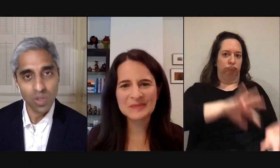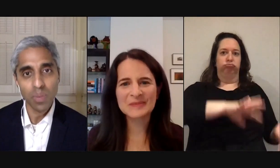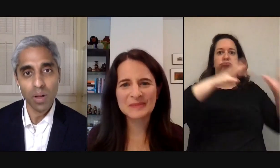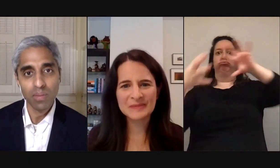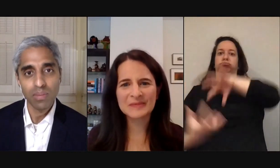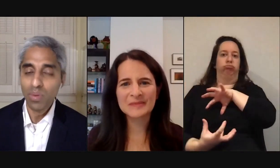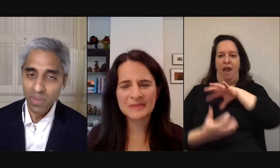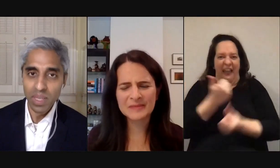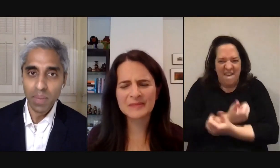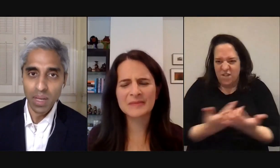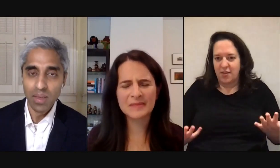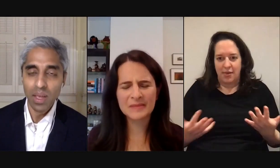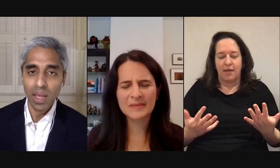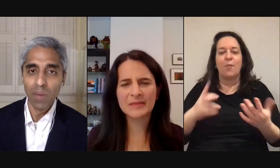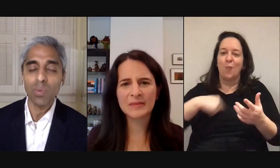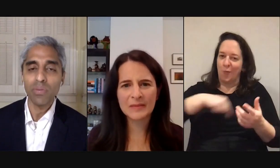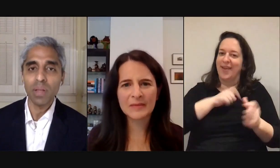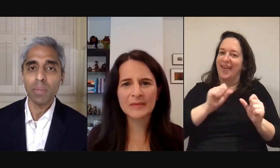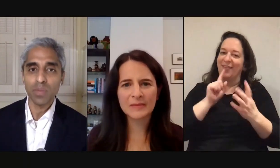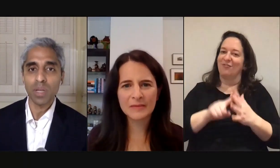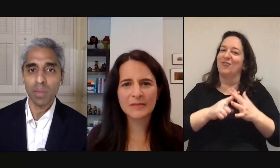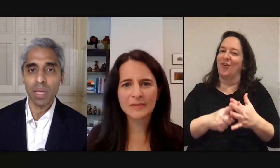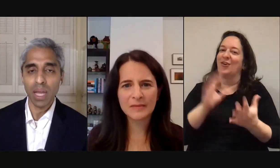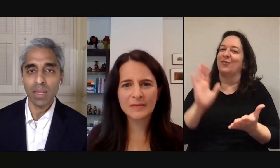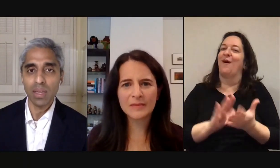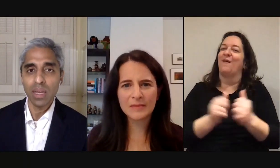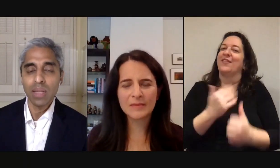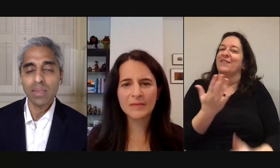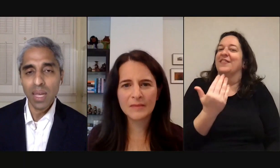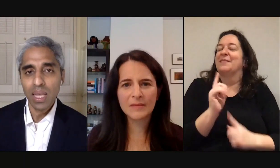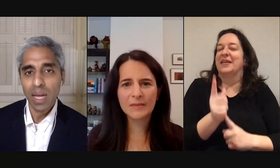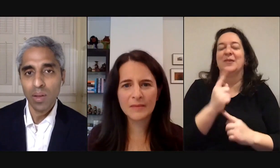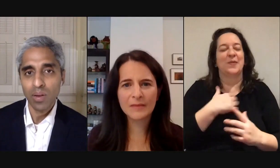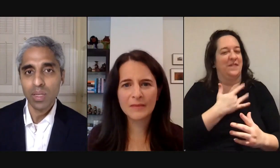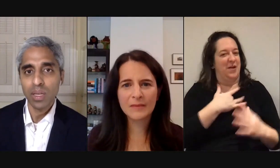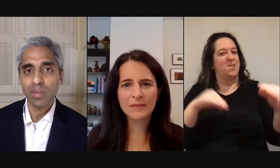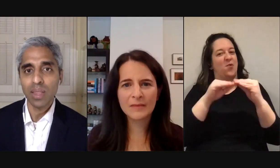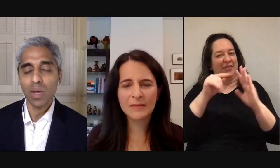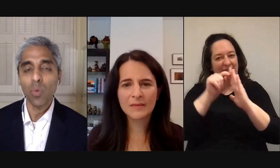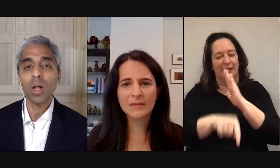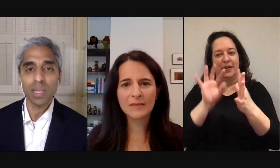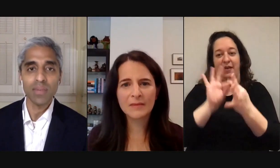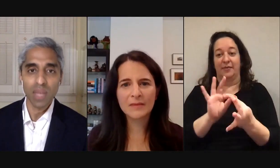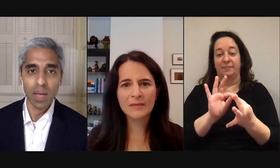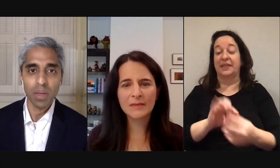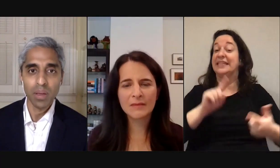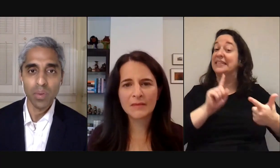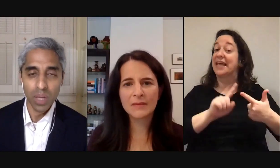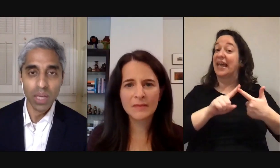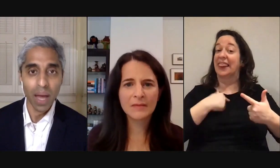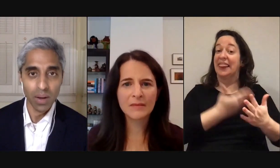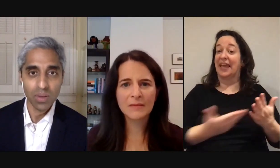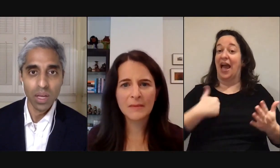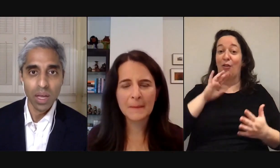we can start small with 15 minutes and we will feel much more deeply connected the second thing i learned is that the quality of time